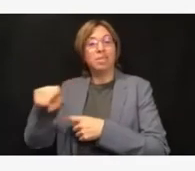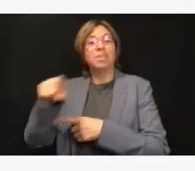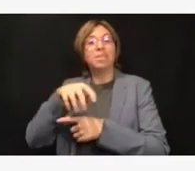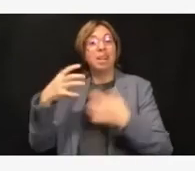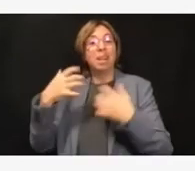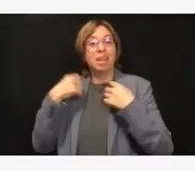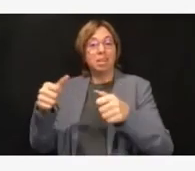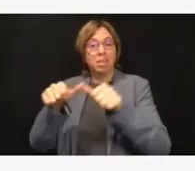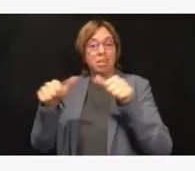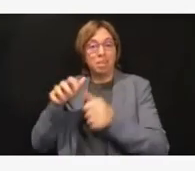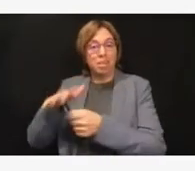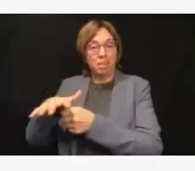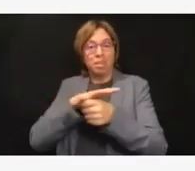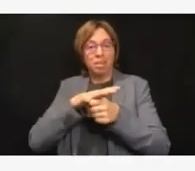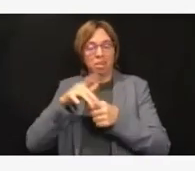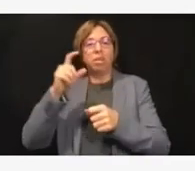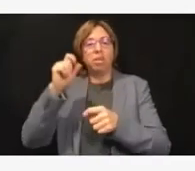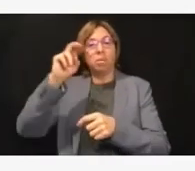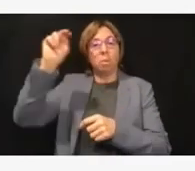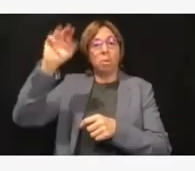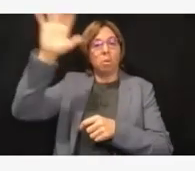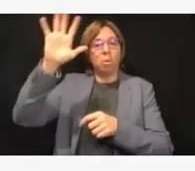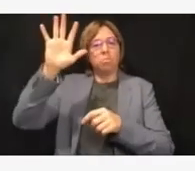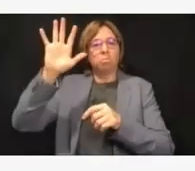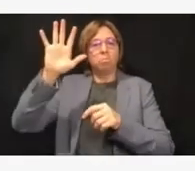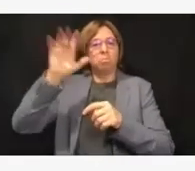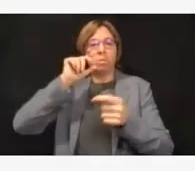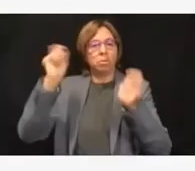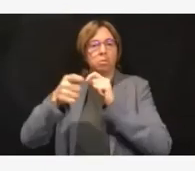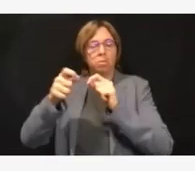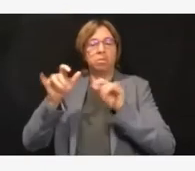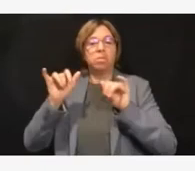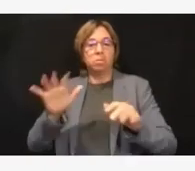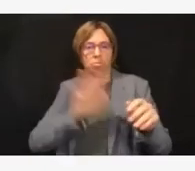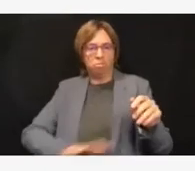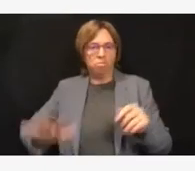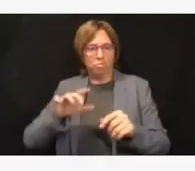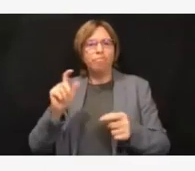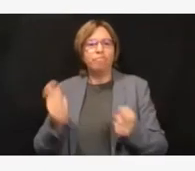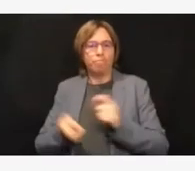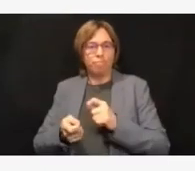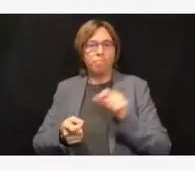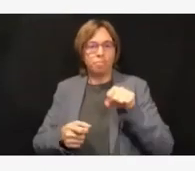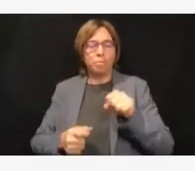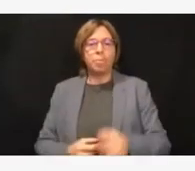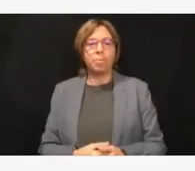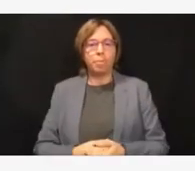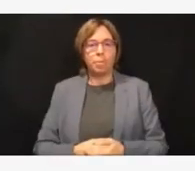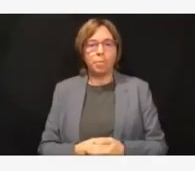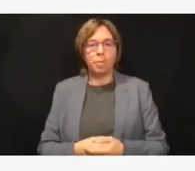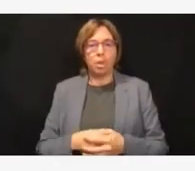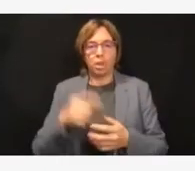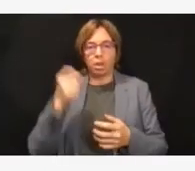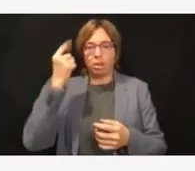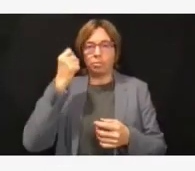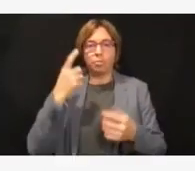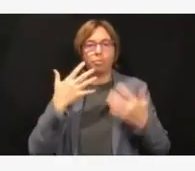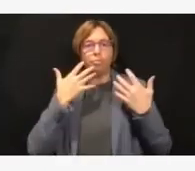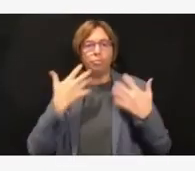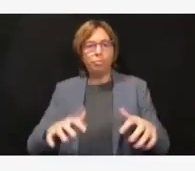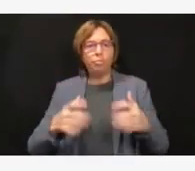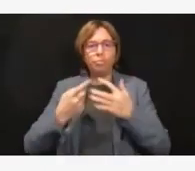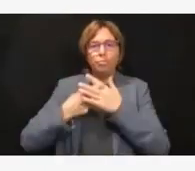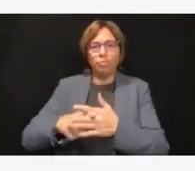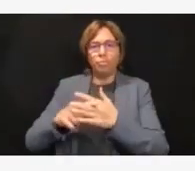Crisis standards of care was a decision that all of us were hoping to avoid. It's a decision of last resort. With crisis